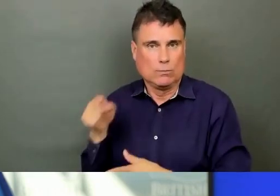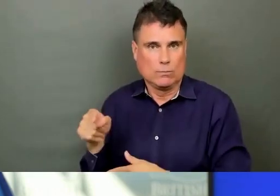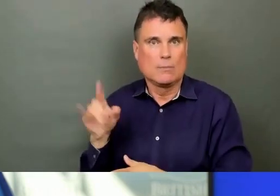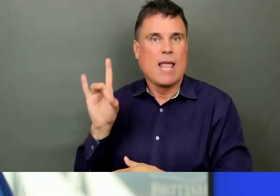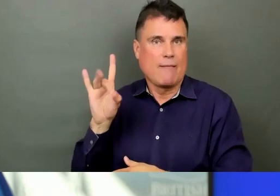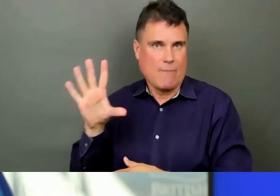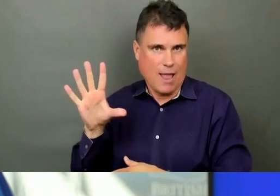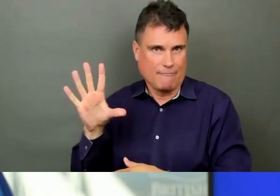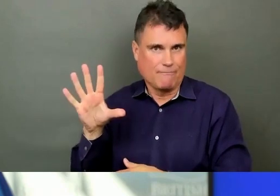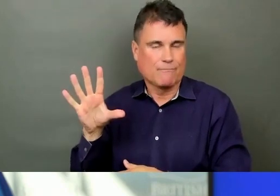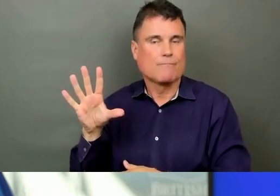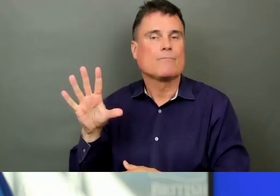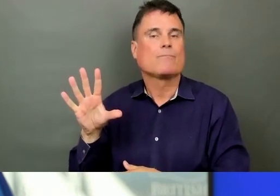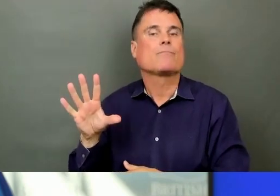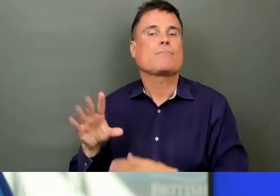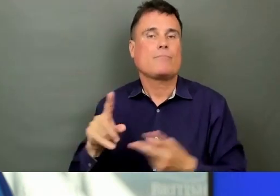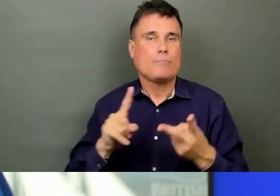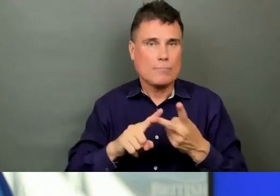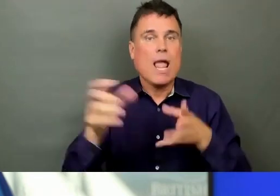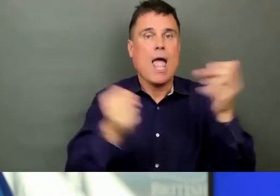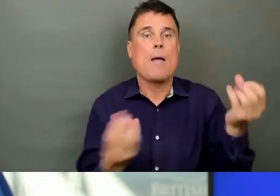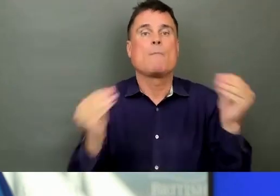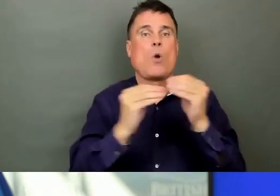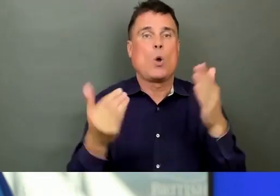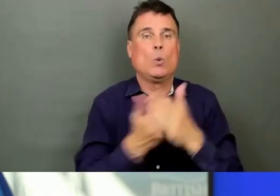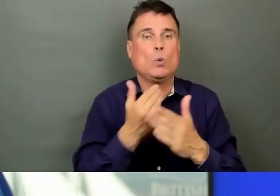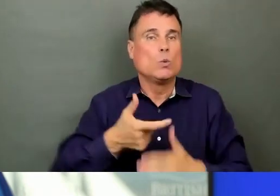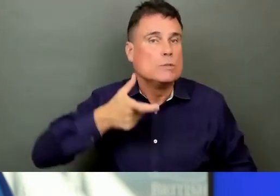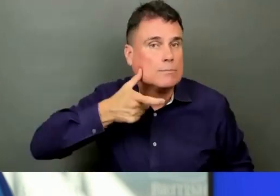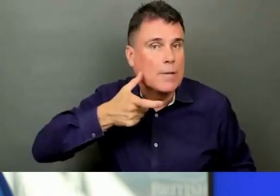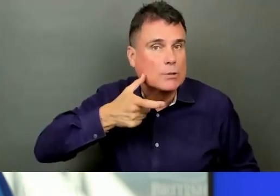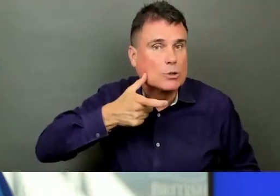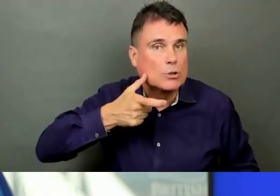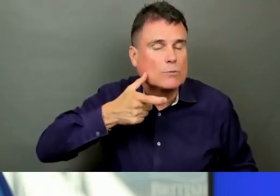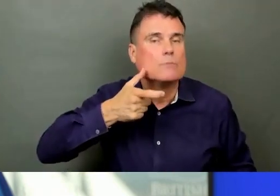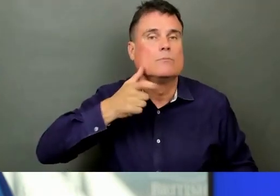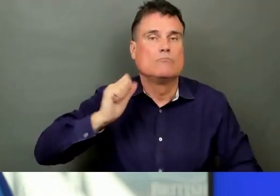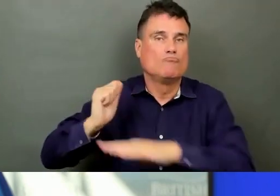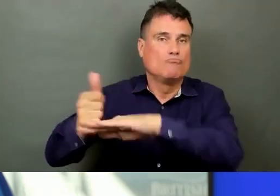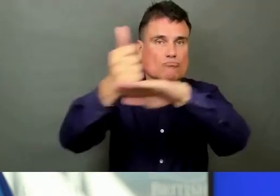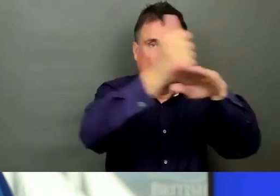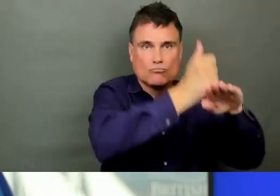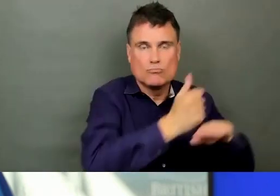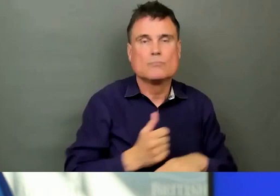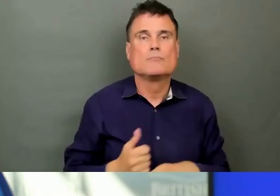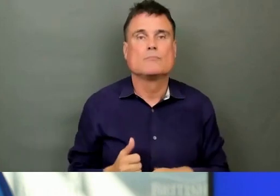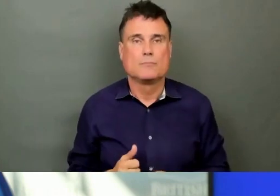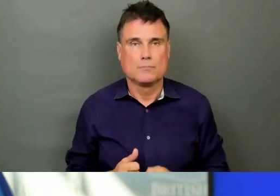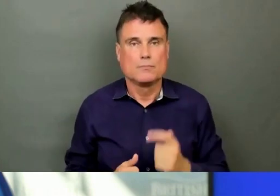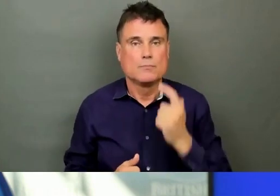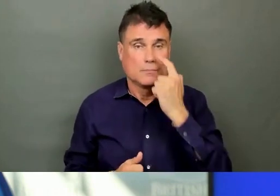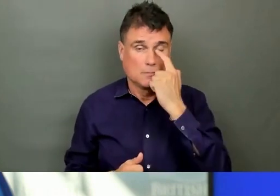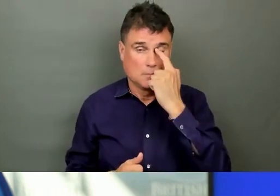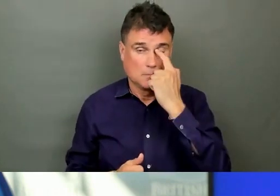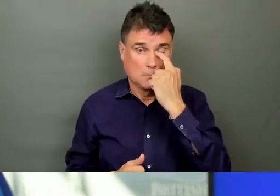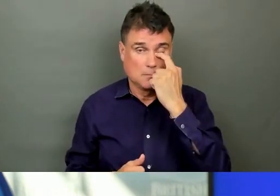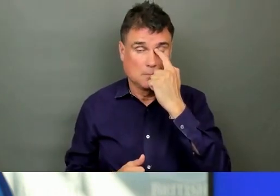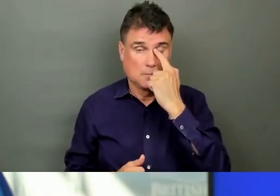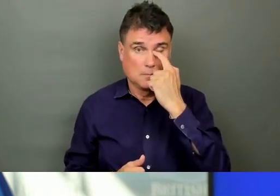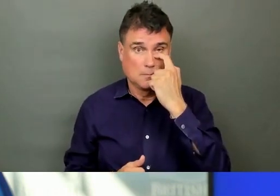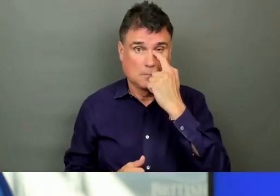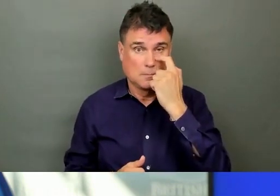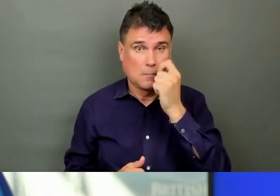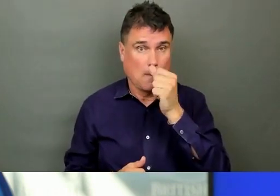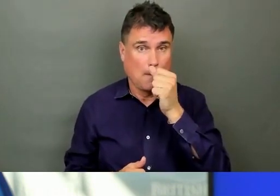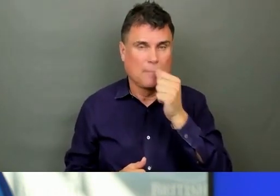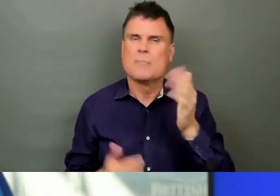and all the work that's gone into it from CUPE local 873 and from our team at BC emergency health services for